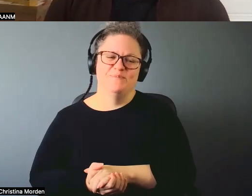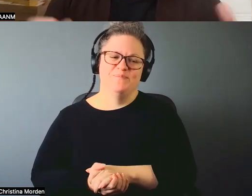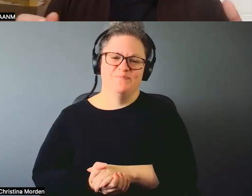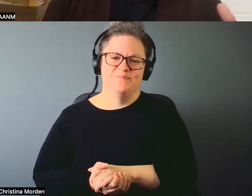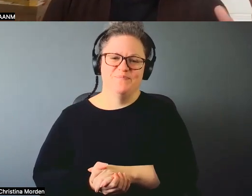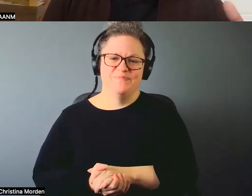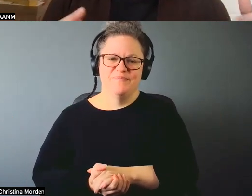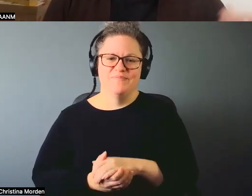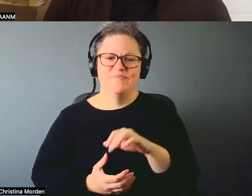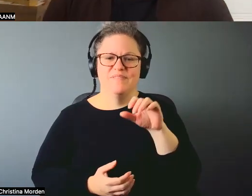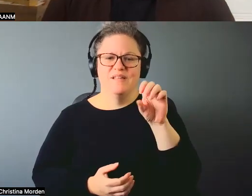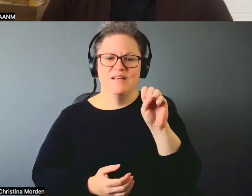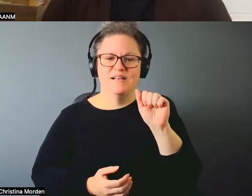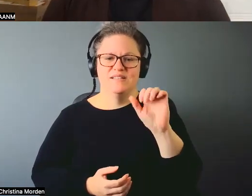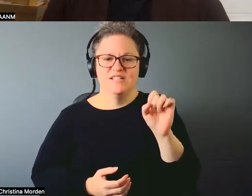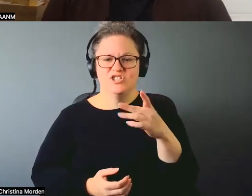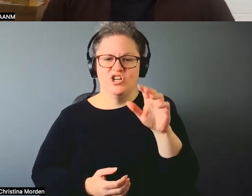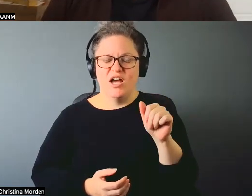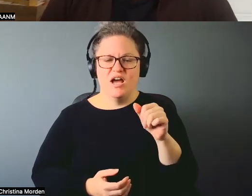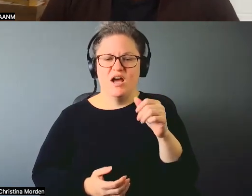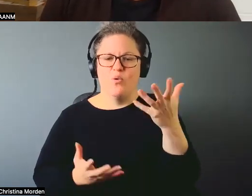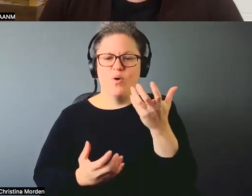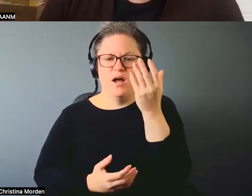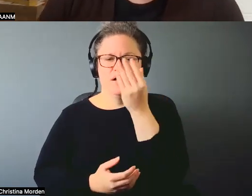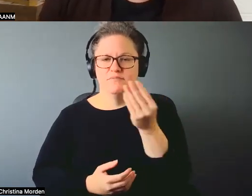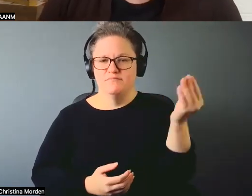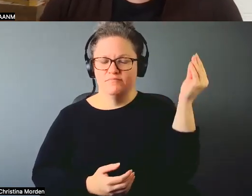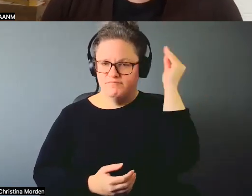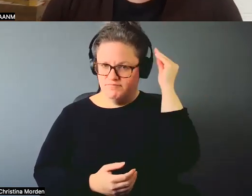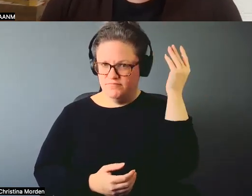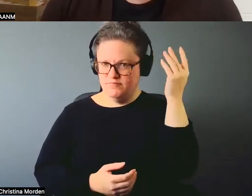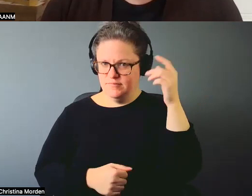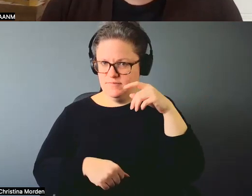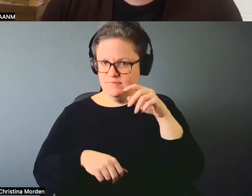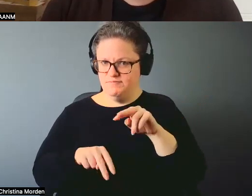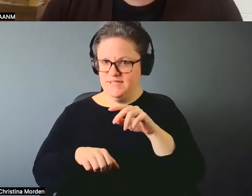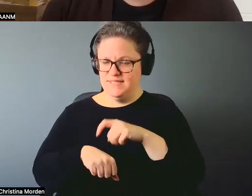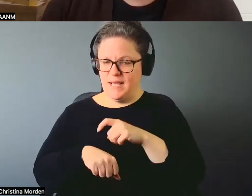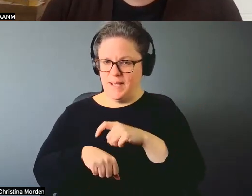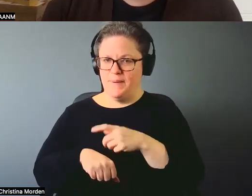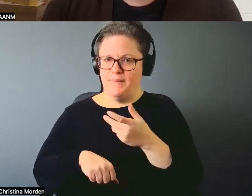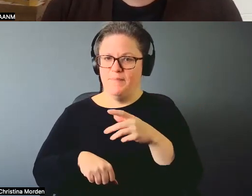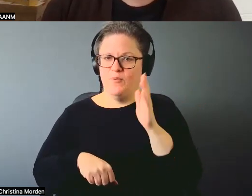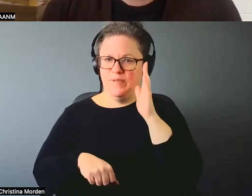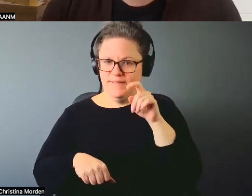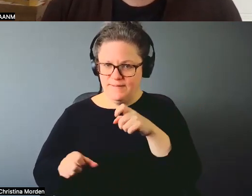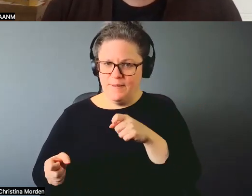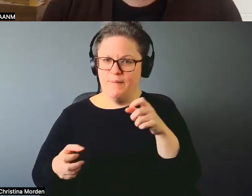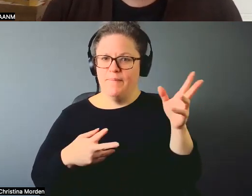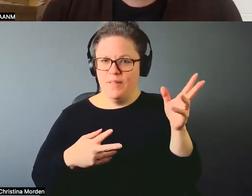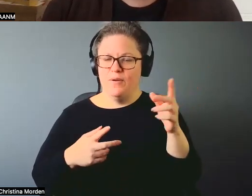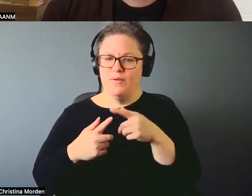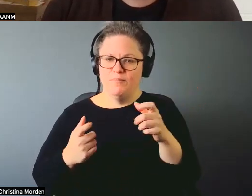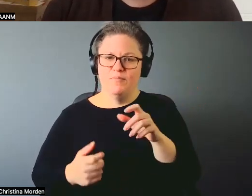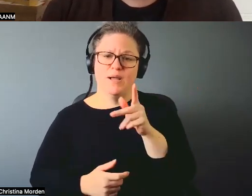And I'm mindful of the time because we're recording this and we'll need to upload it and have it manageable. This is